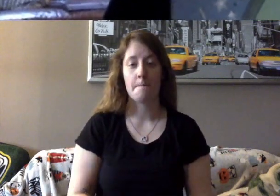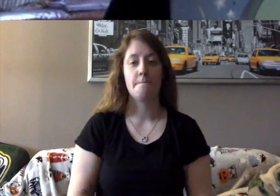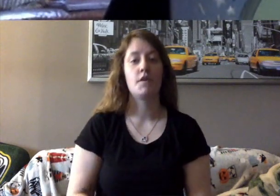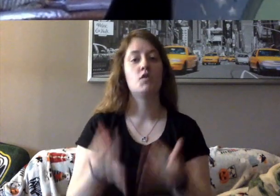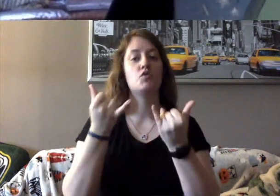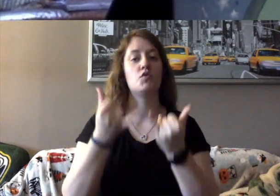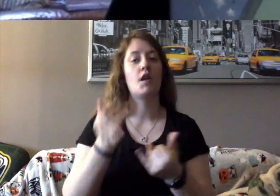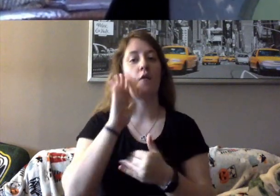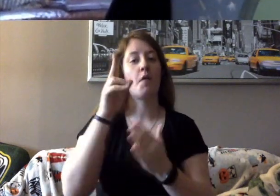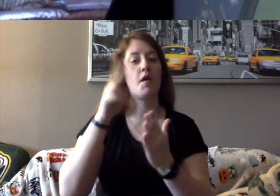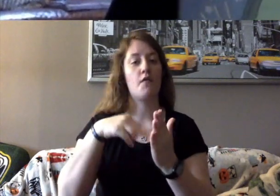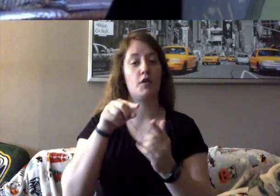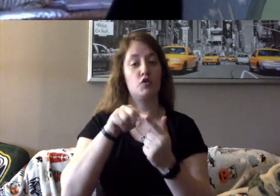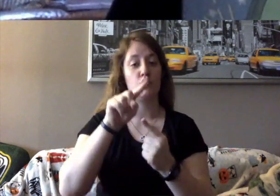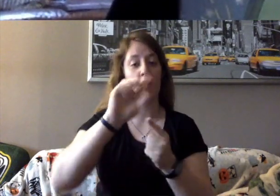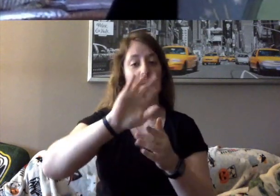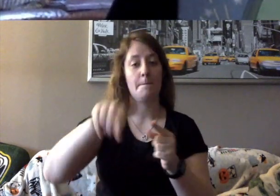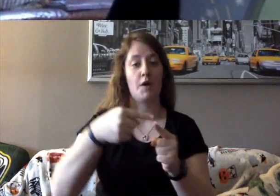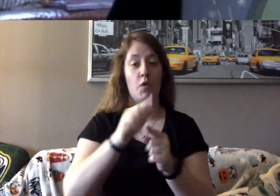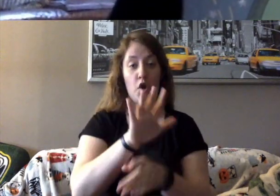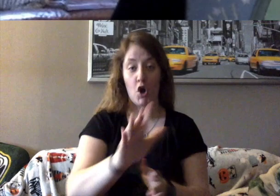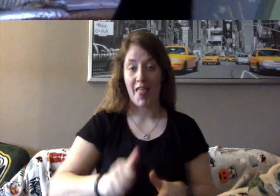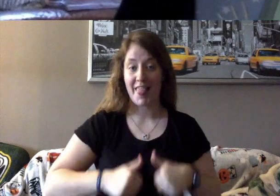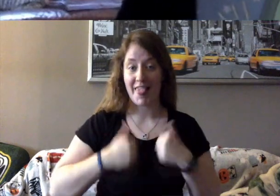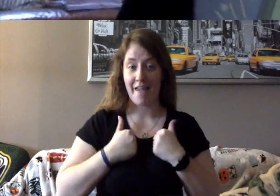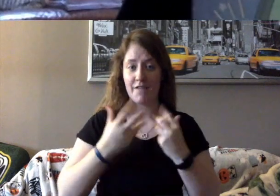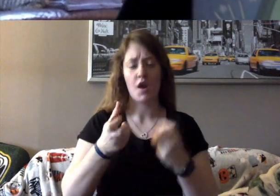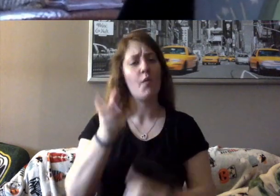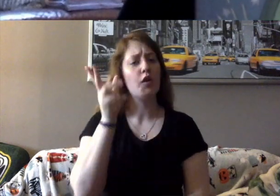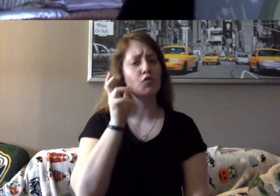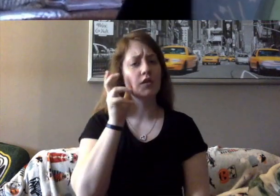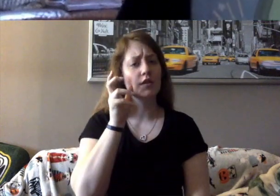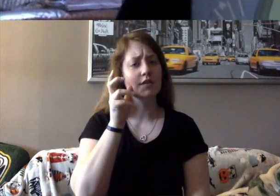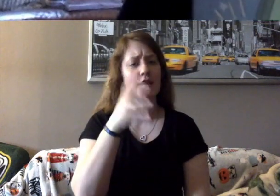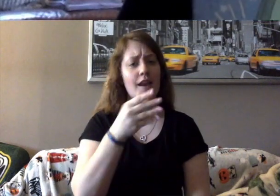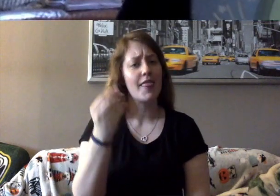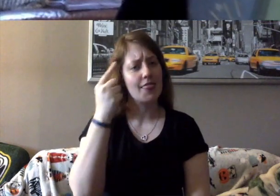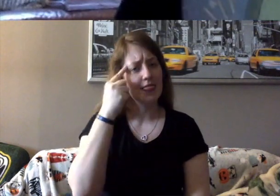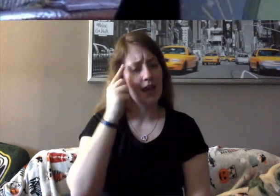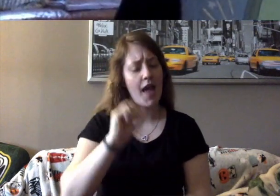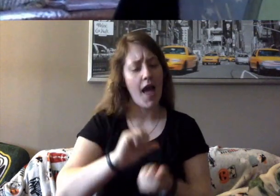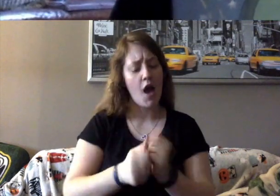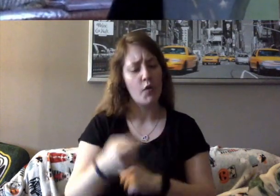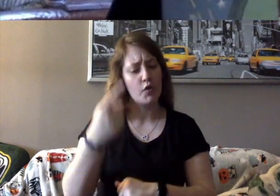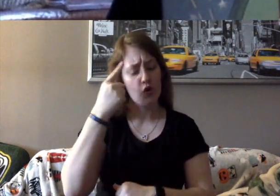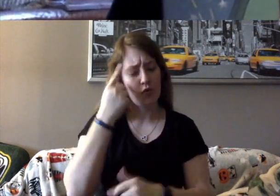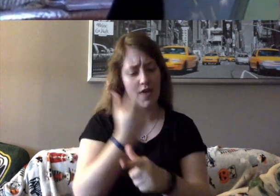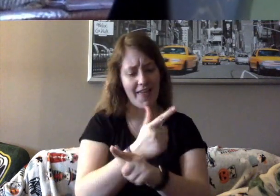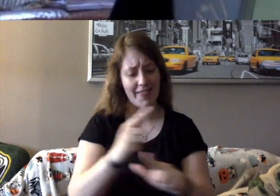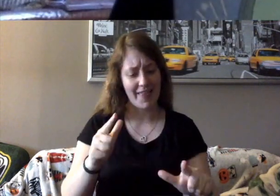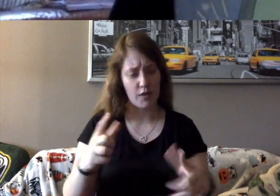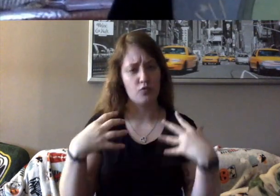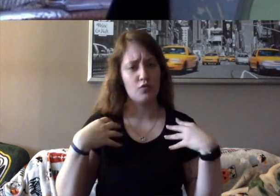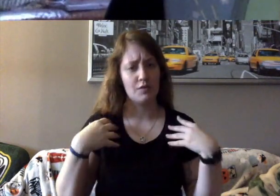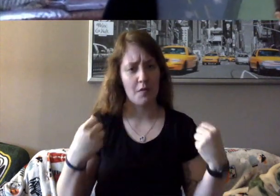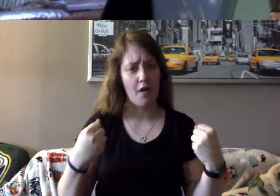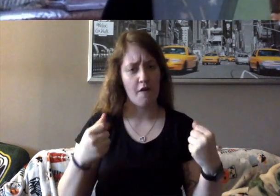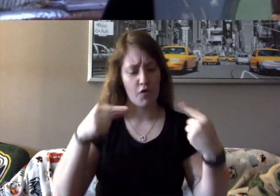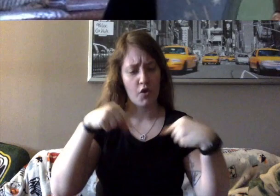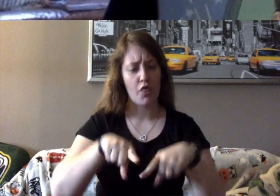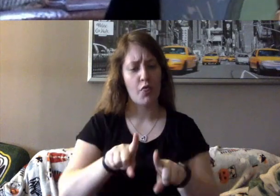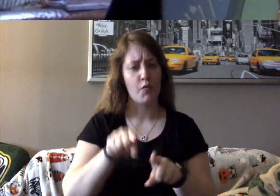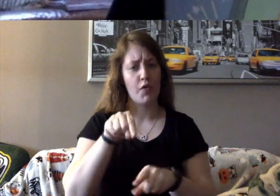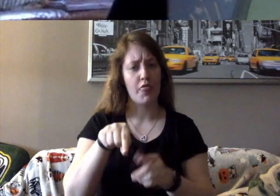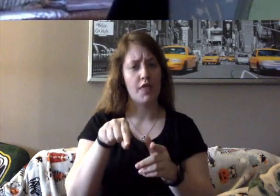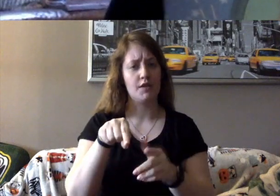and I want you to listen throughout this Read Aloud and think, How do you think language was powerful throughout Ruth Bader